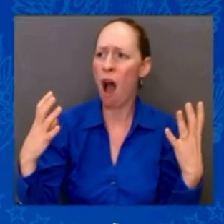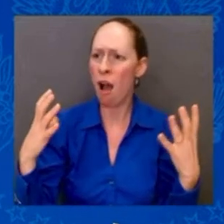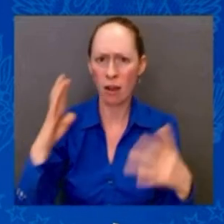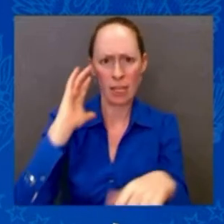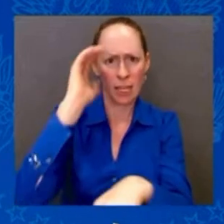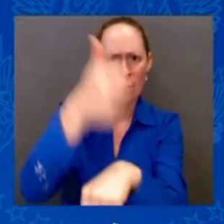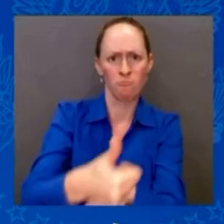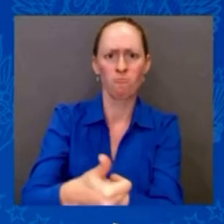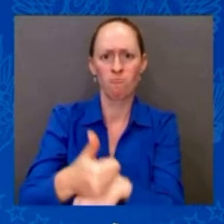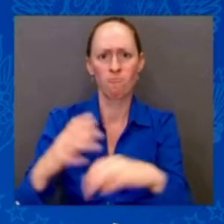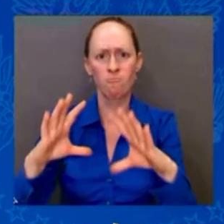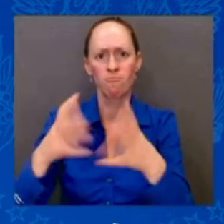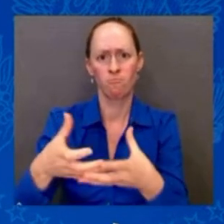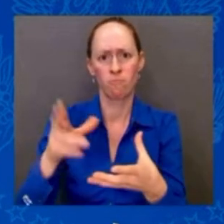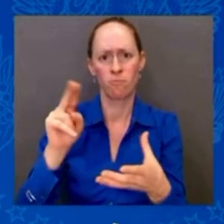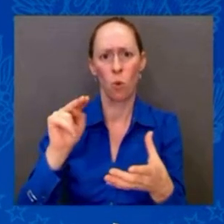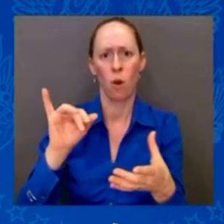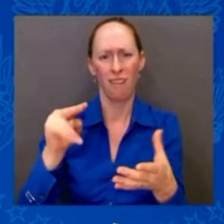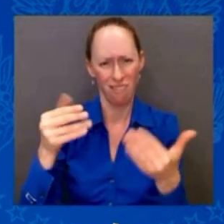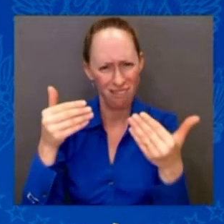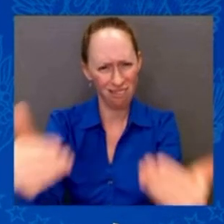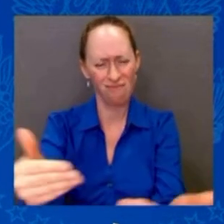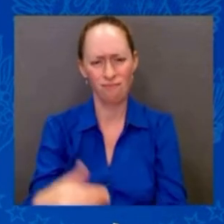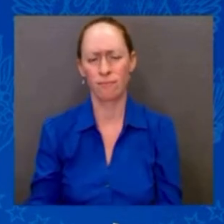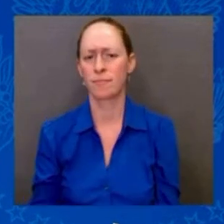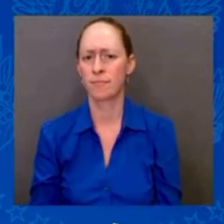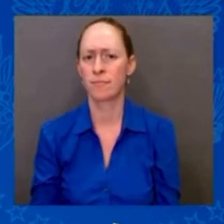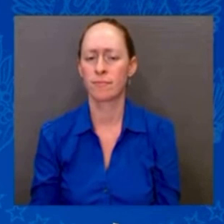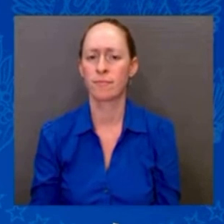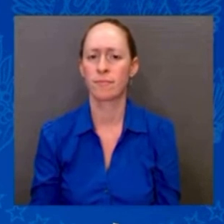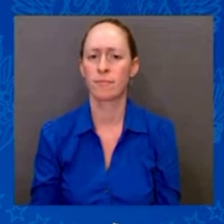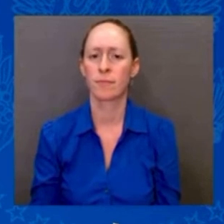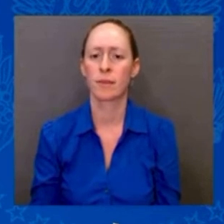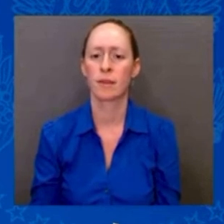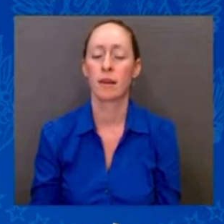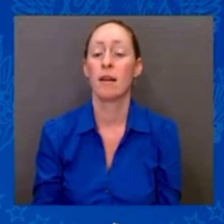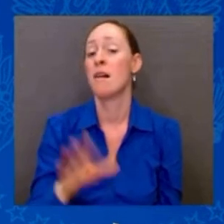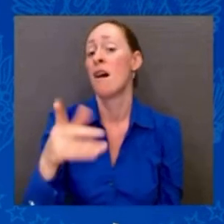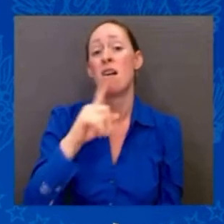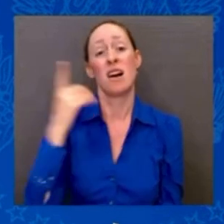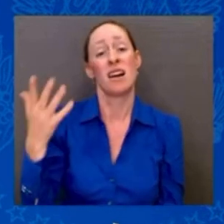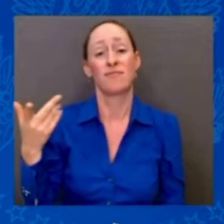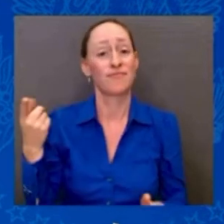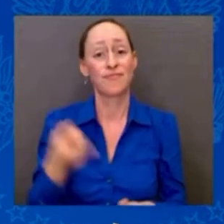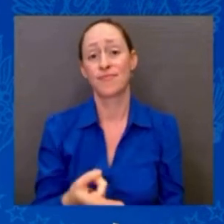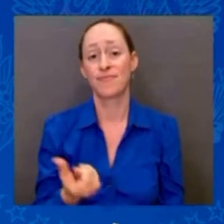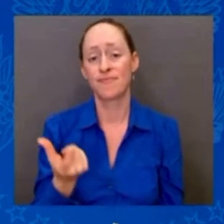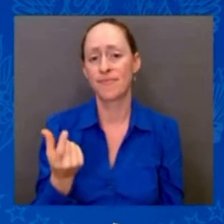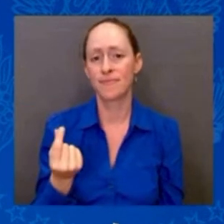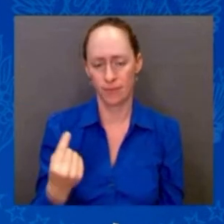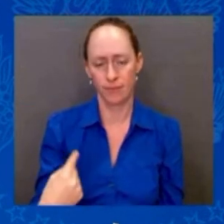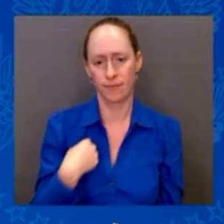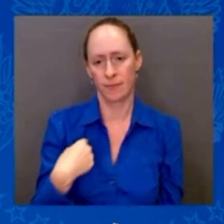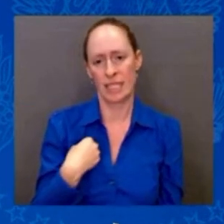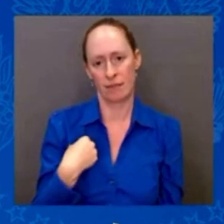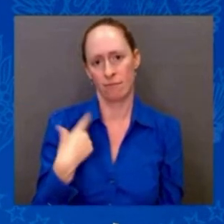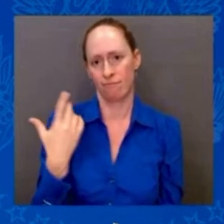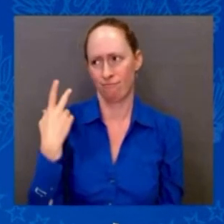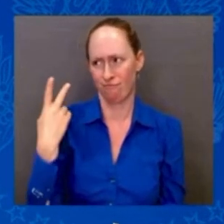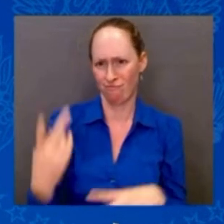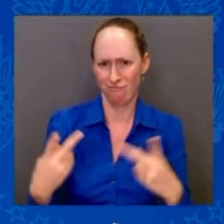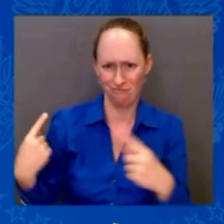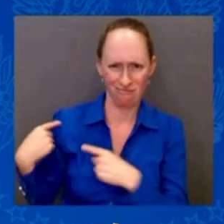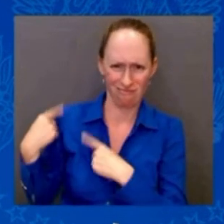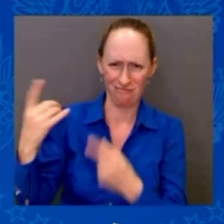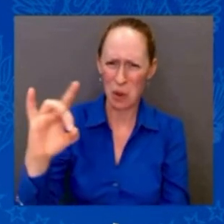practices. Let me close with this. We've faced some pretty tough times in recent years. It pandemic that took more than a million